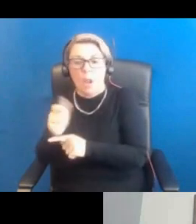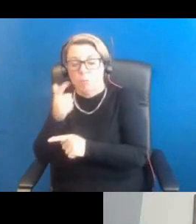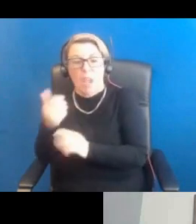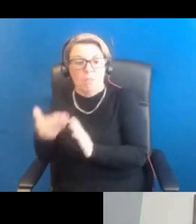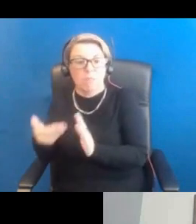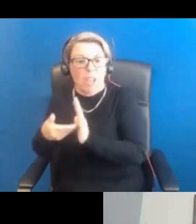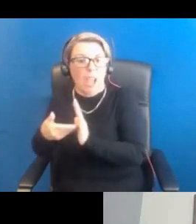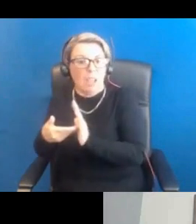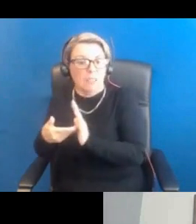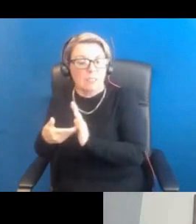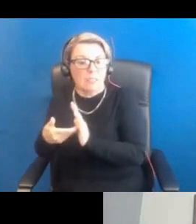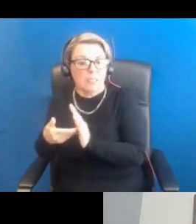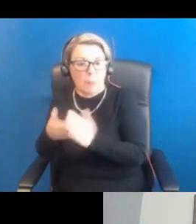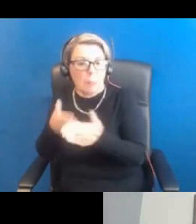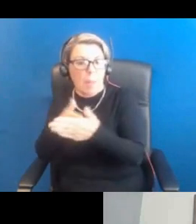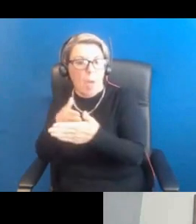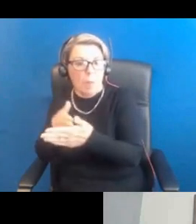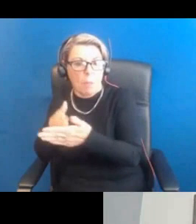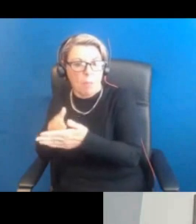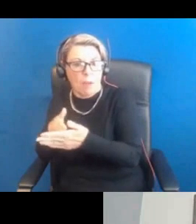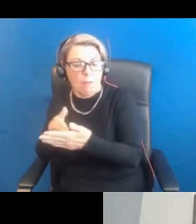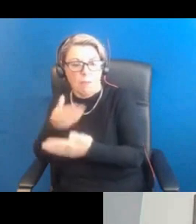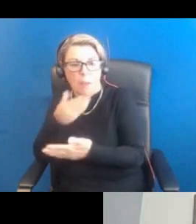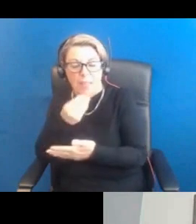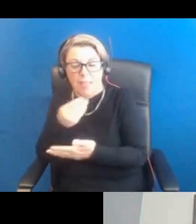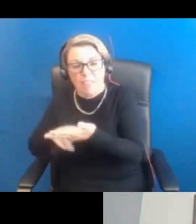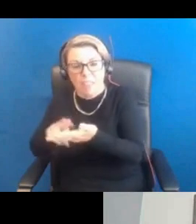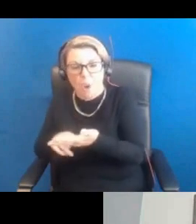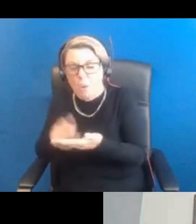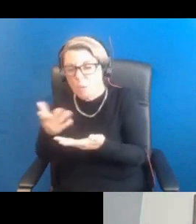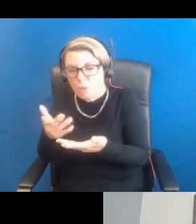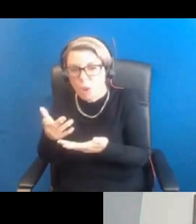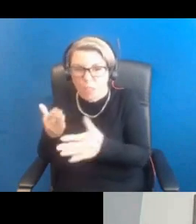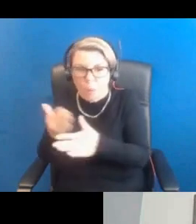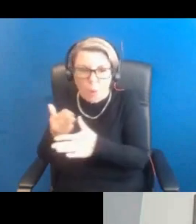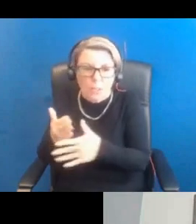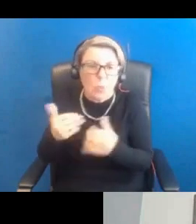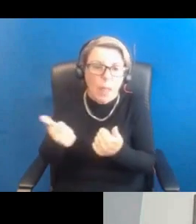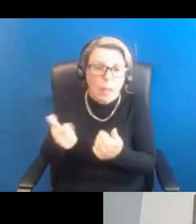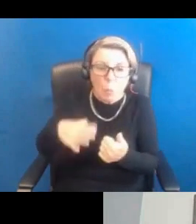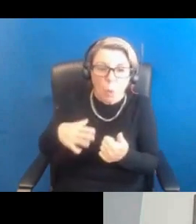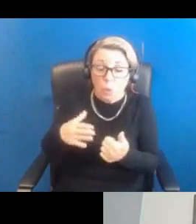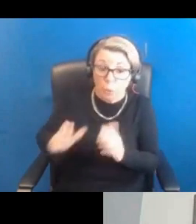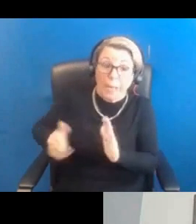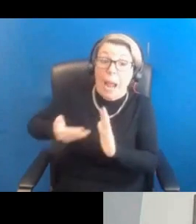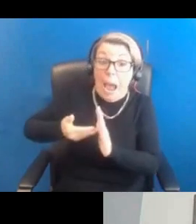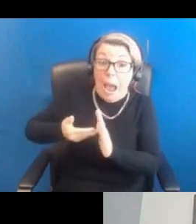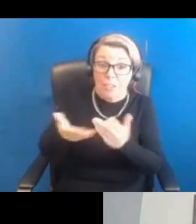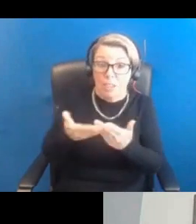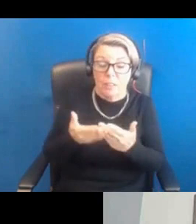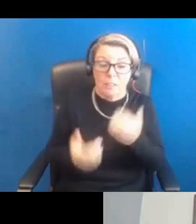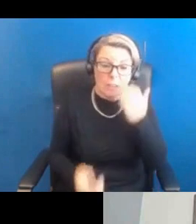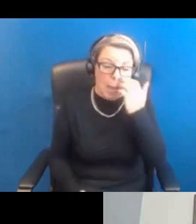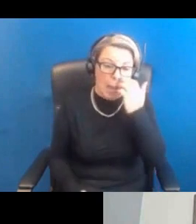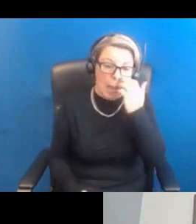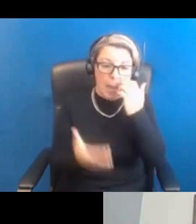can help a little bit if the normal pill isn't behaving, it isn't working as well as we'd like it to. And perhaps